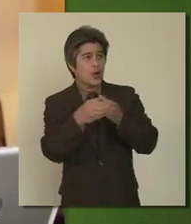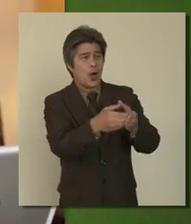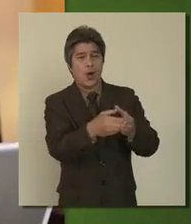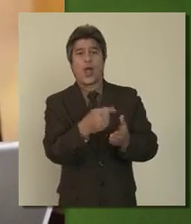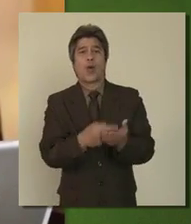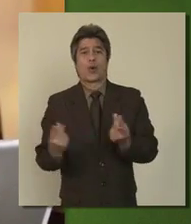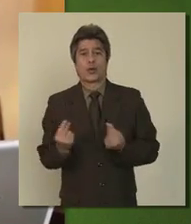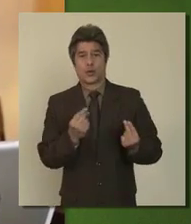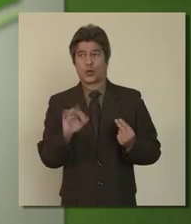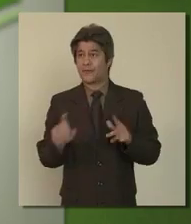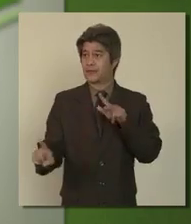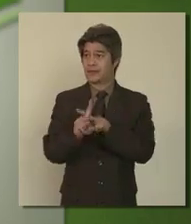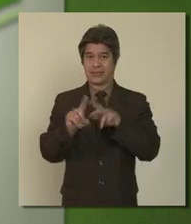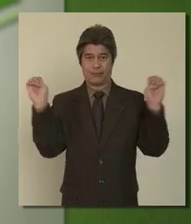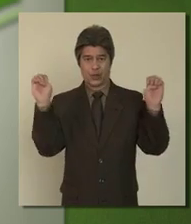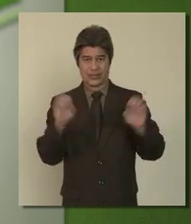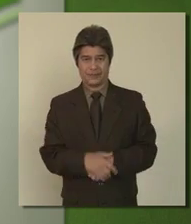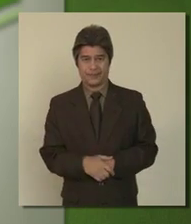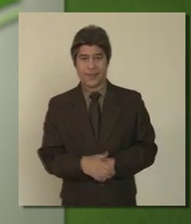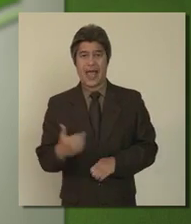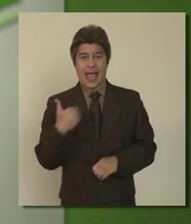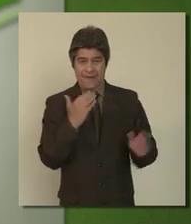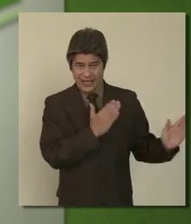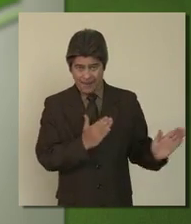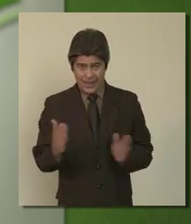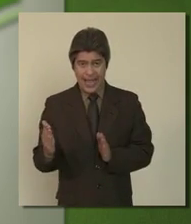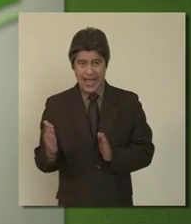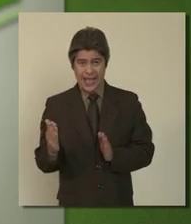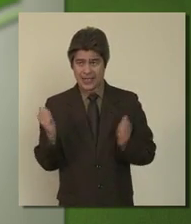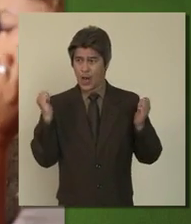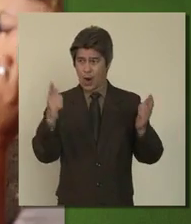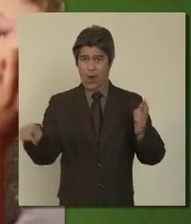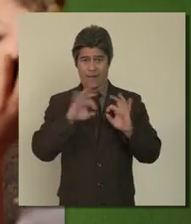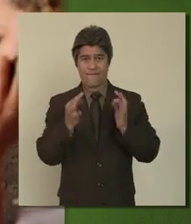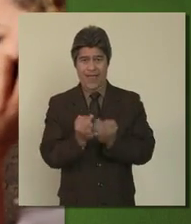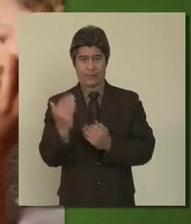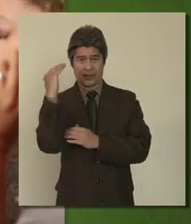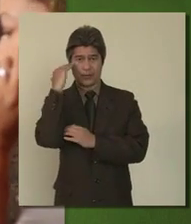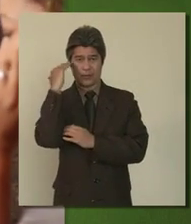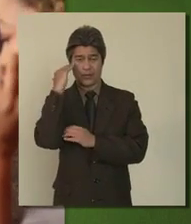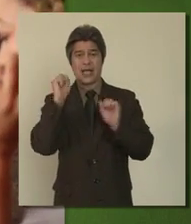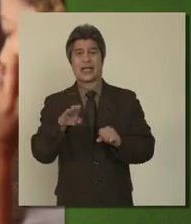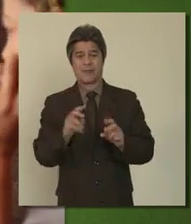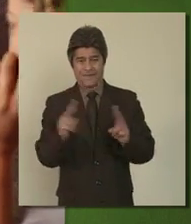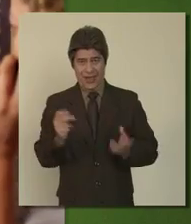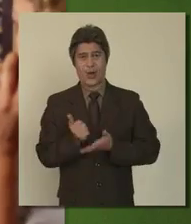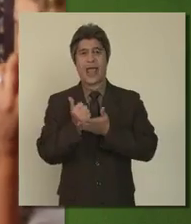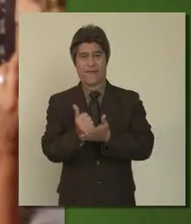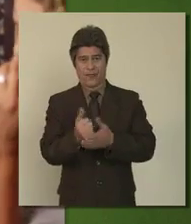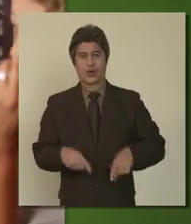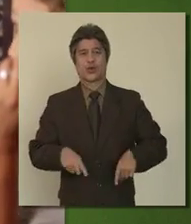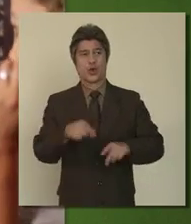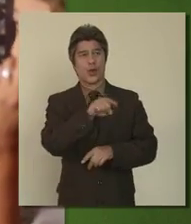event of an emergency. Having a plan that everyone in the family is aware of can be very helpful in those situations